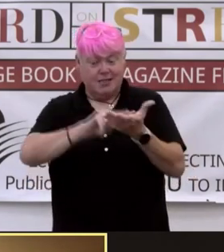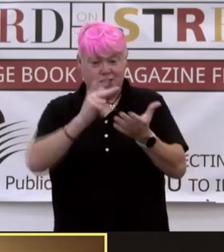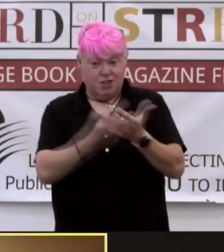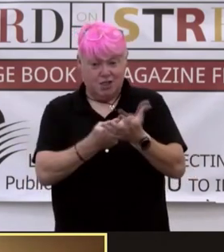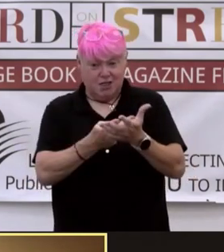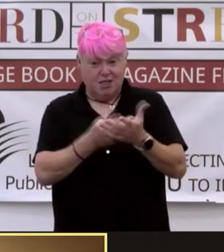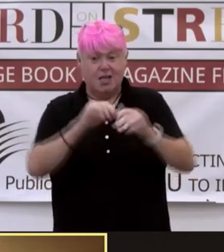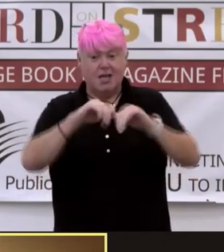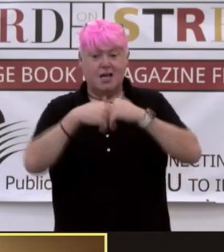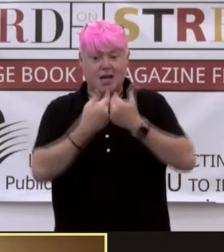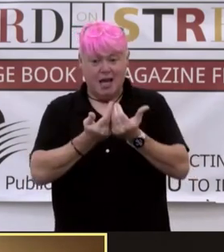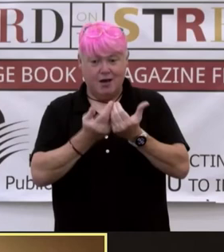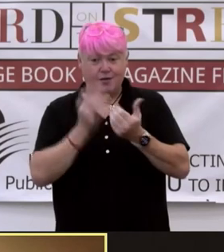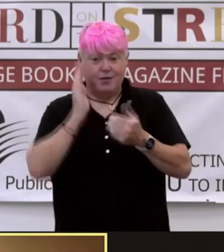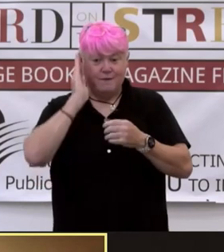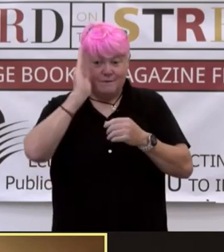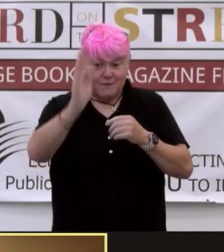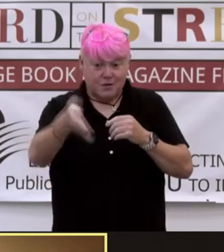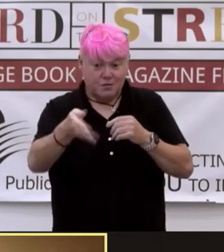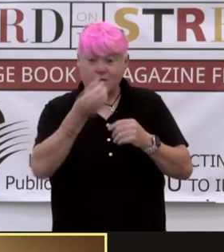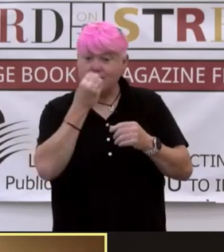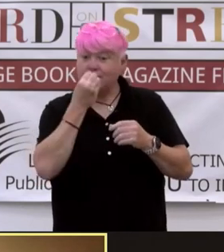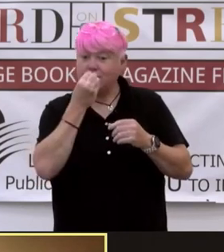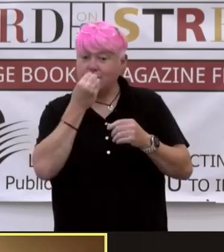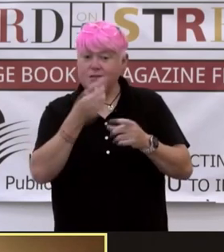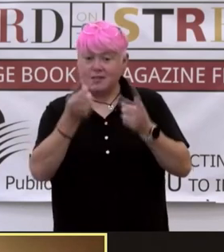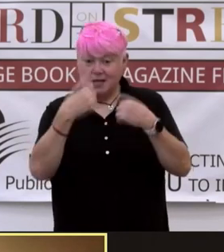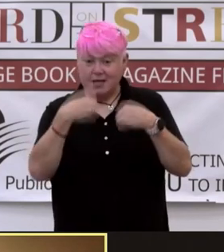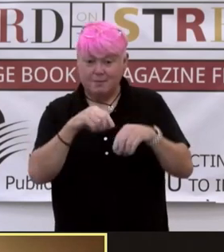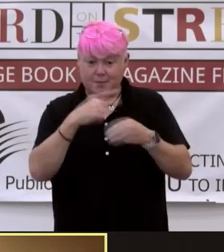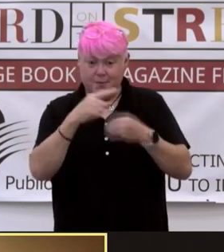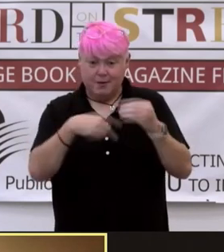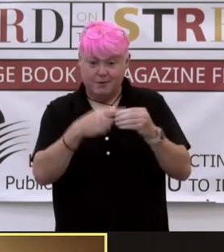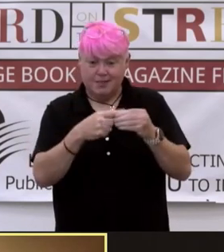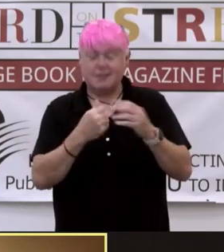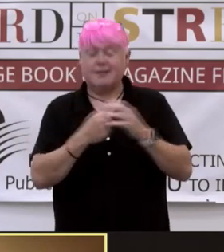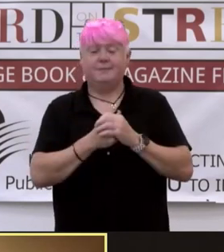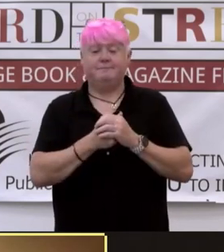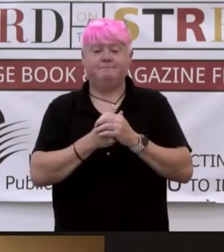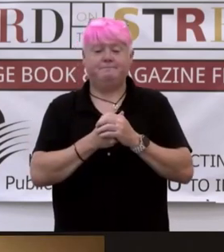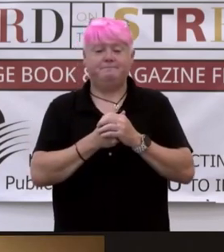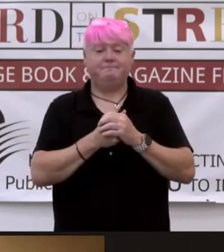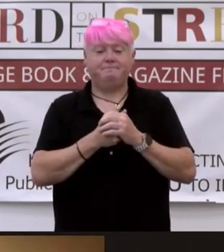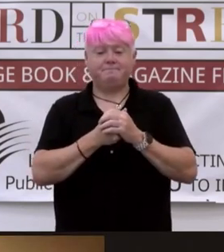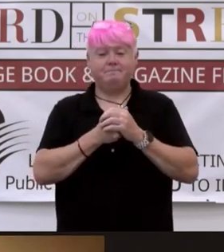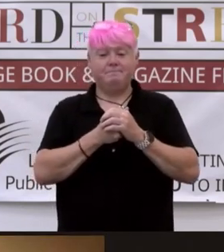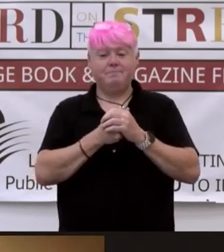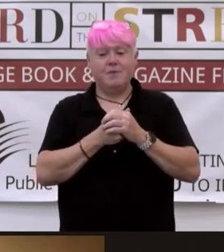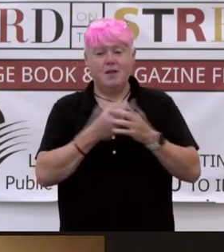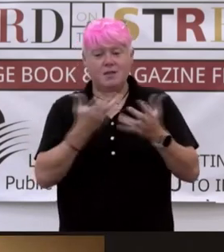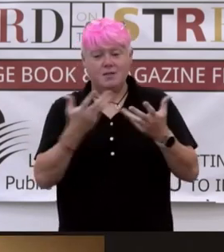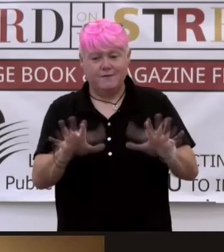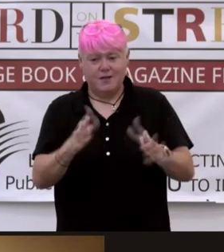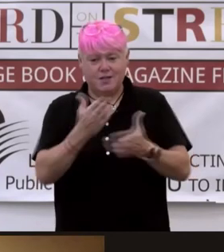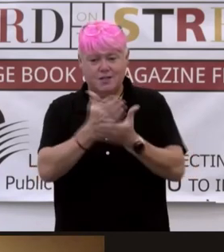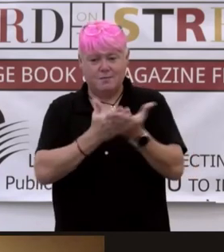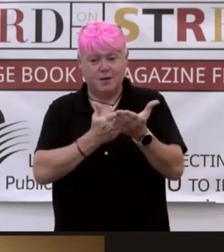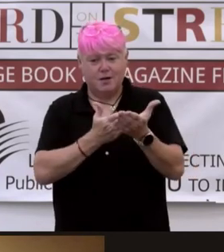fusion of the foods came about. Maybe that's another book altogether. There was one, I just finished the part.